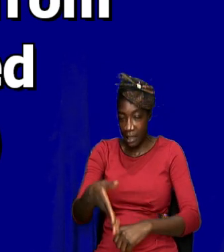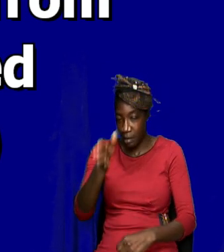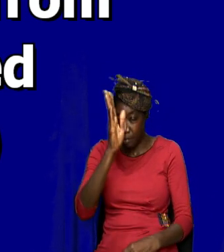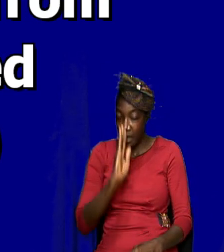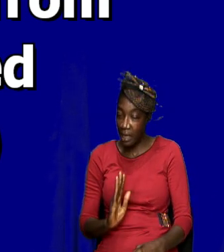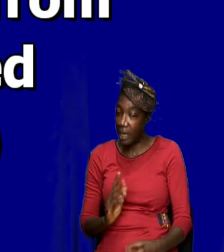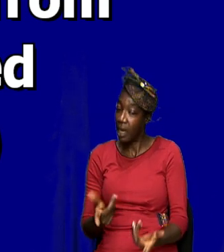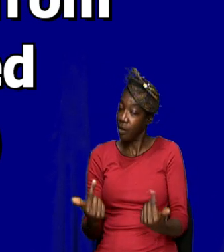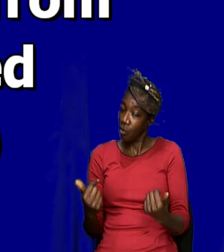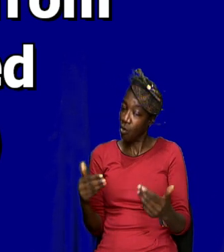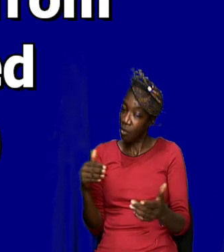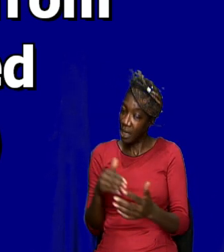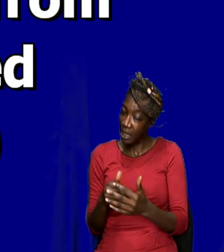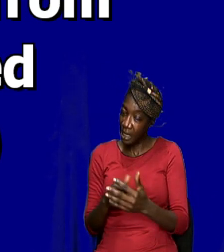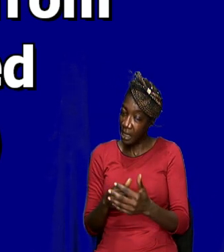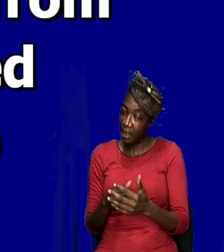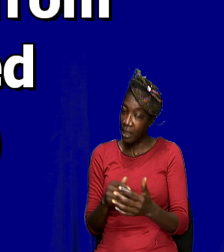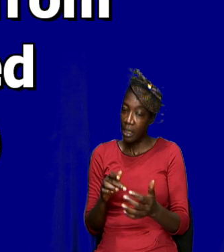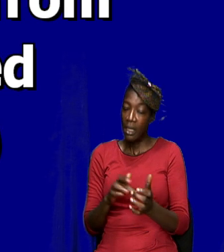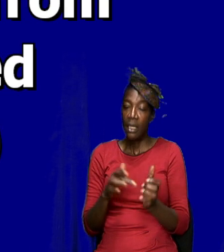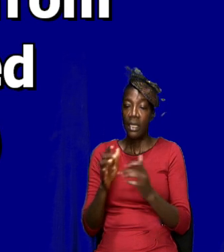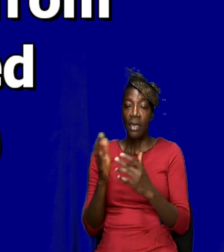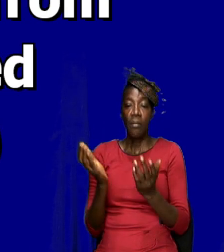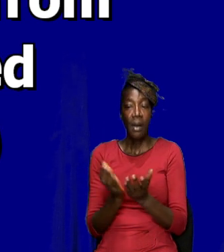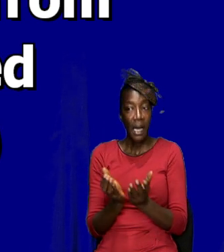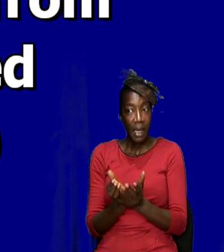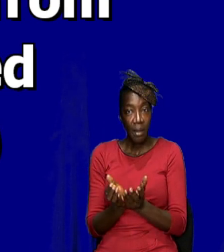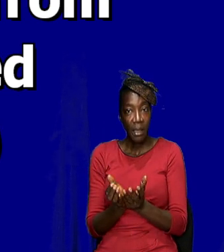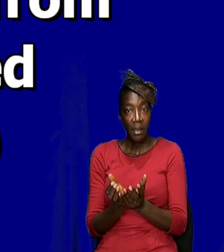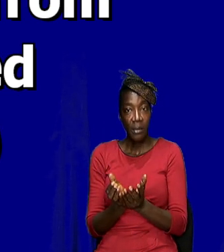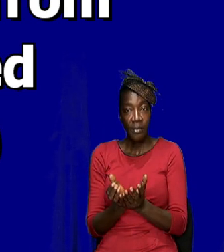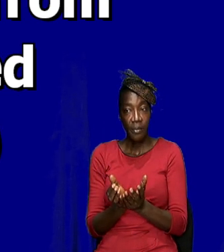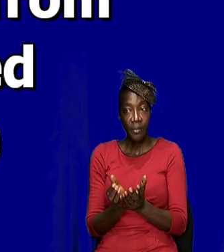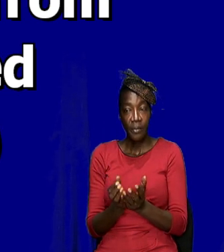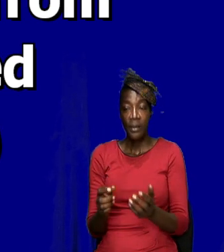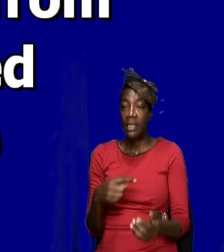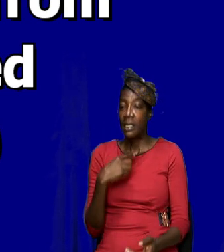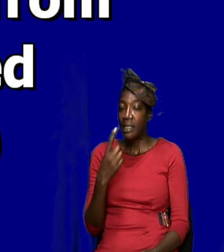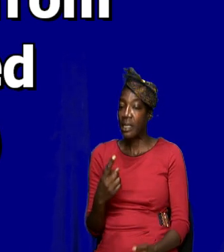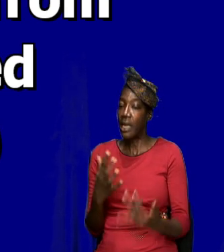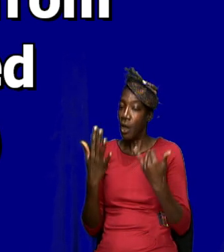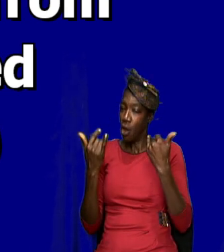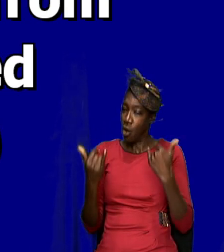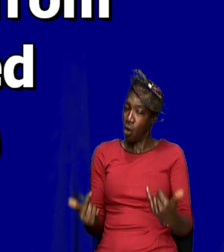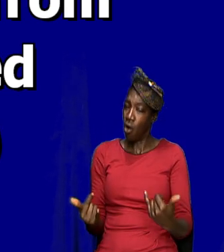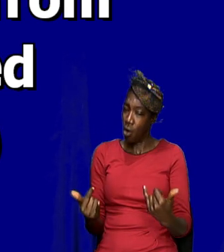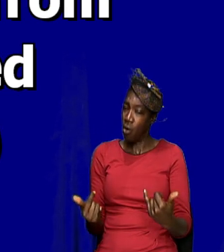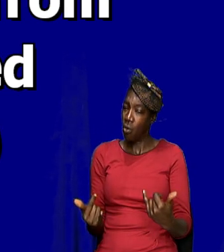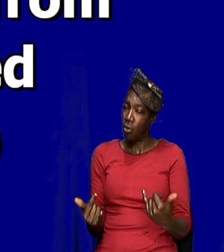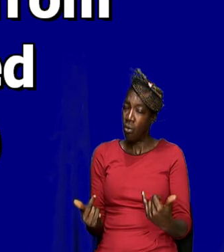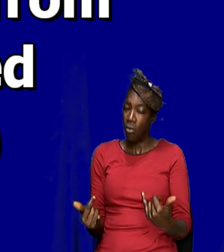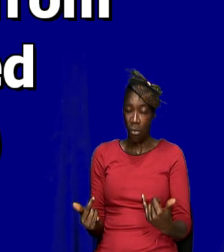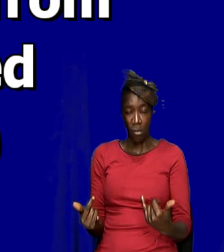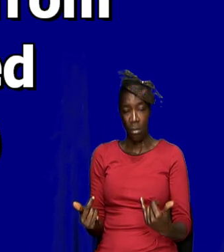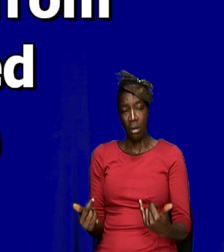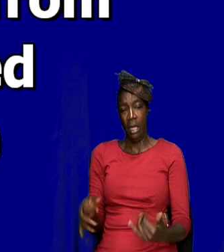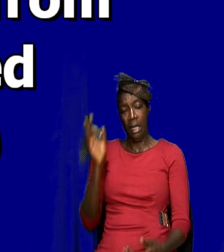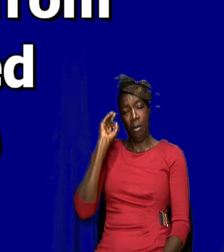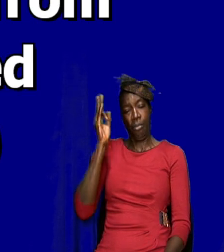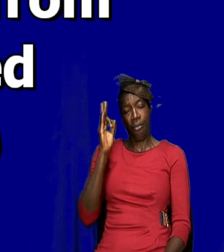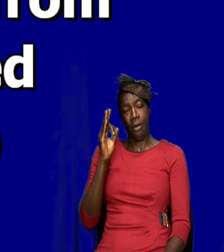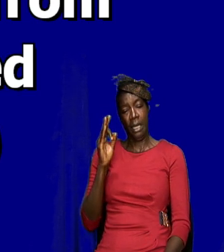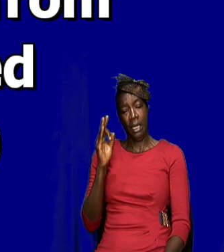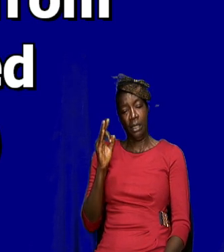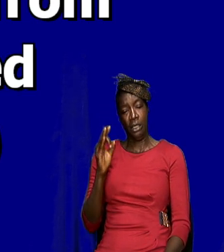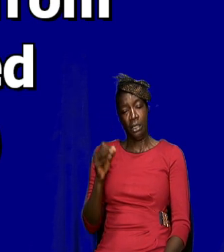back again to the scripture in Romans that I was quoting. The scripture says, how can they preach unless